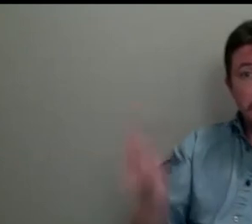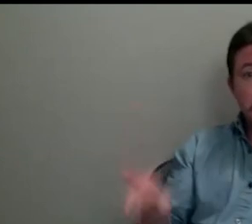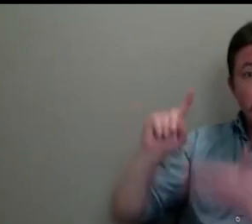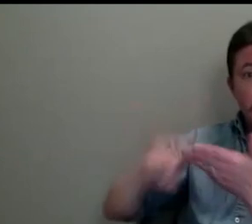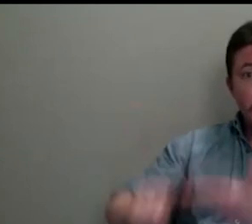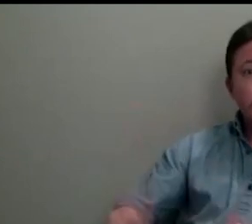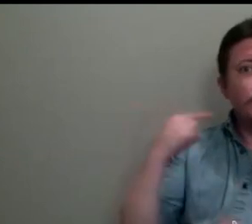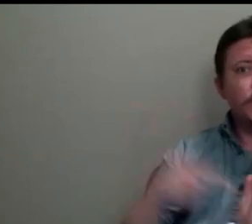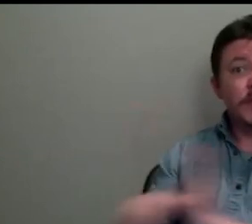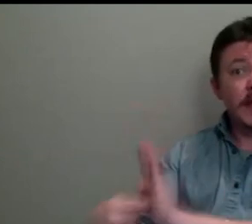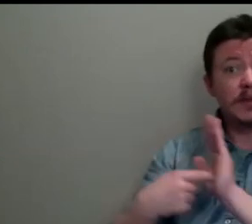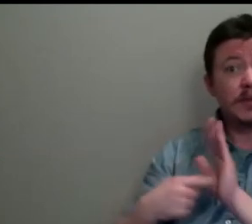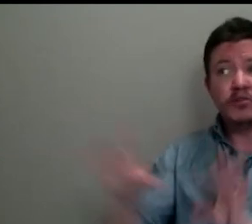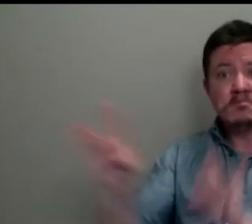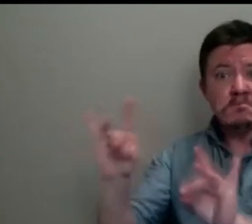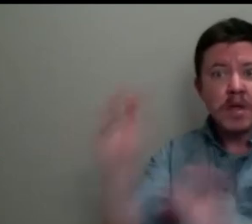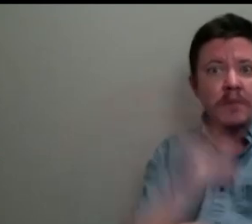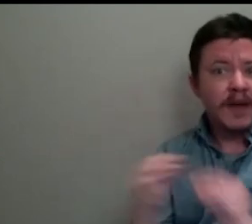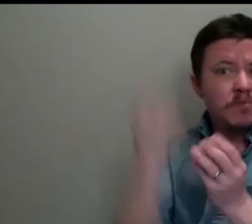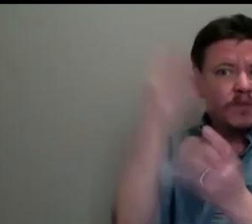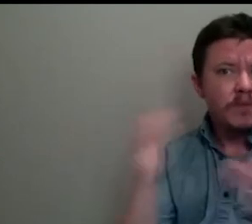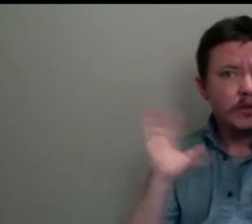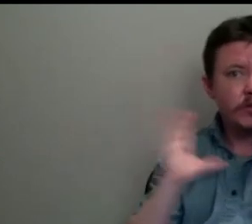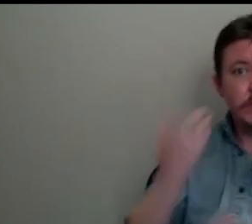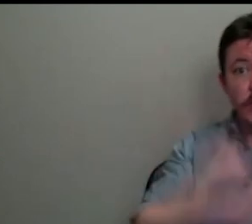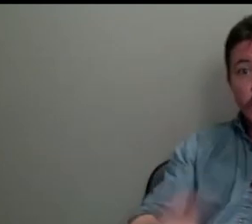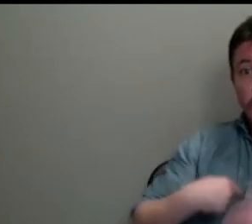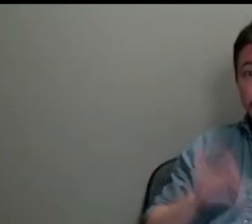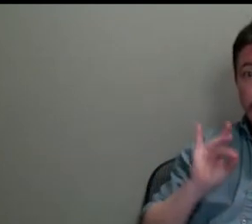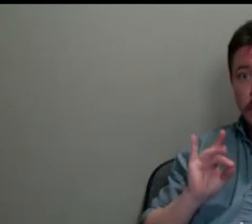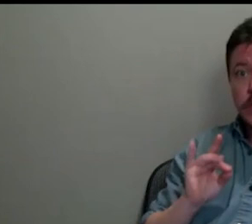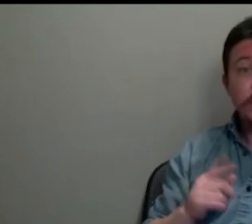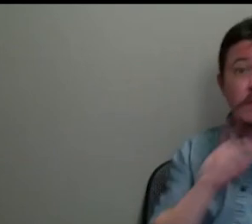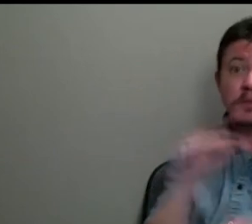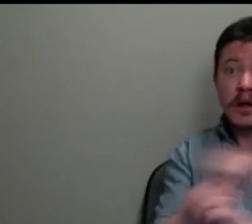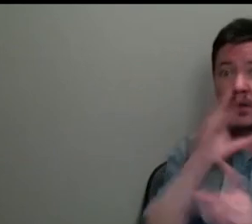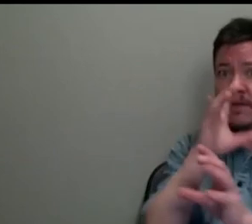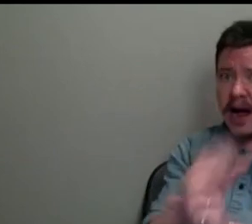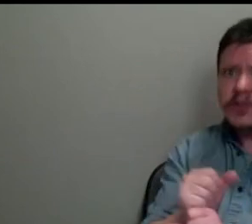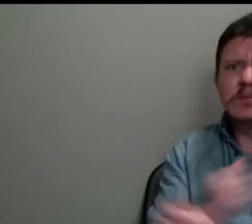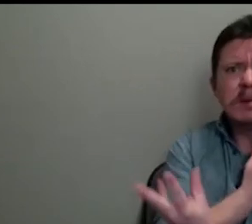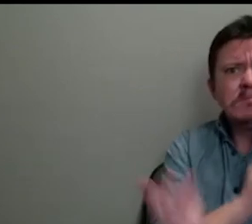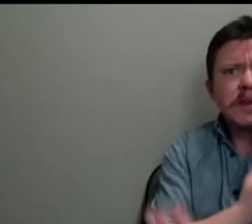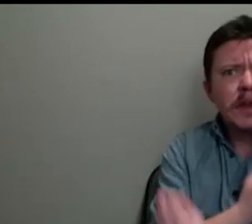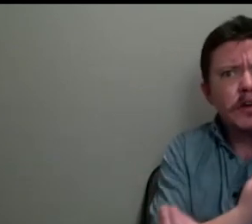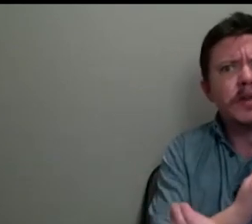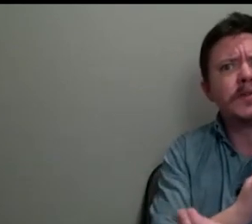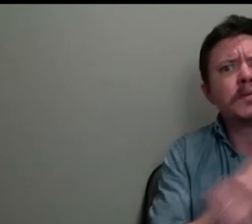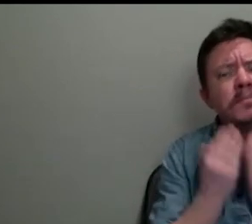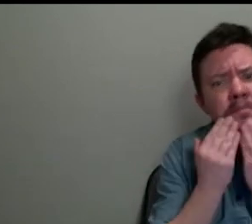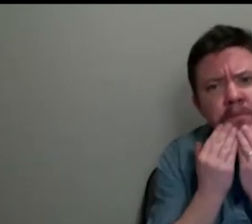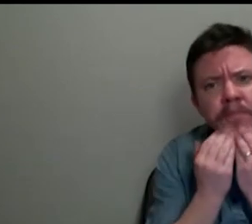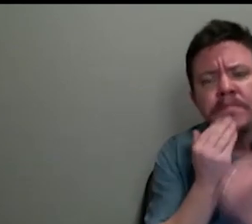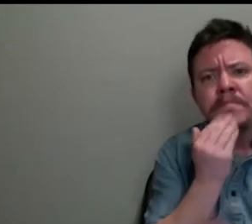exhibition have found out more more than I have about, I mean, certainly fascinated by the tenderness of it. you know, that painting particularly